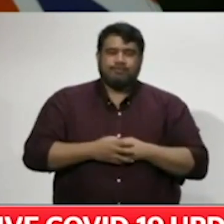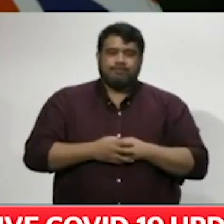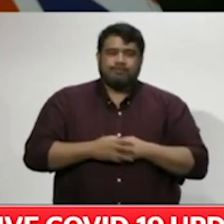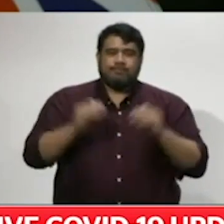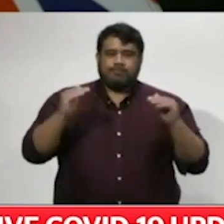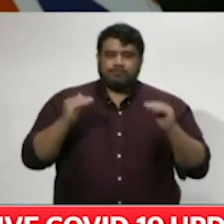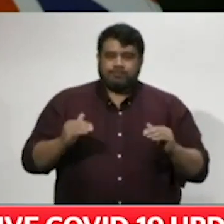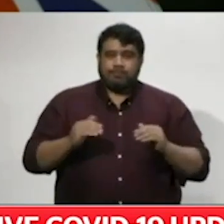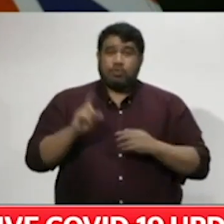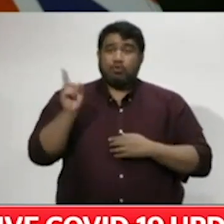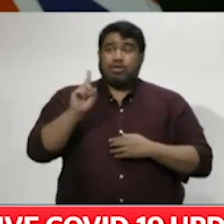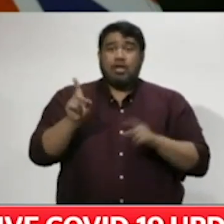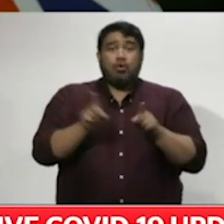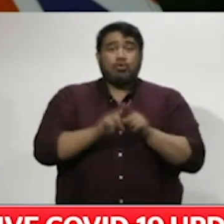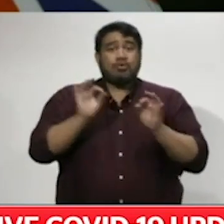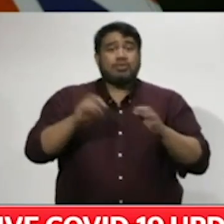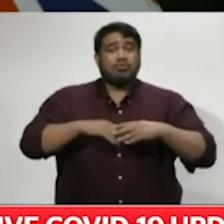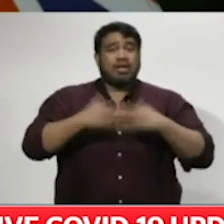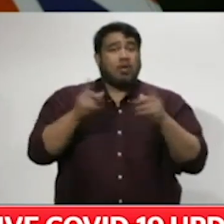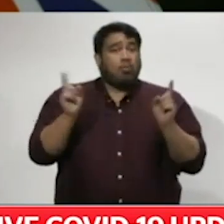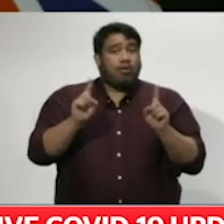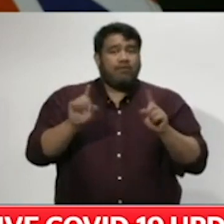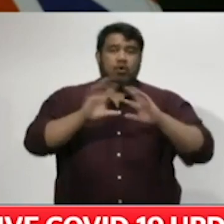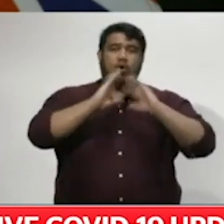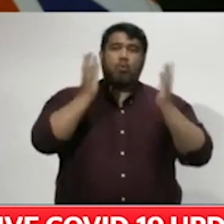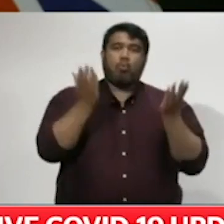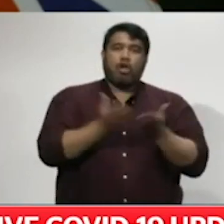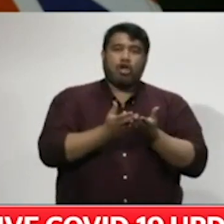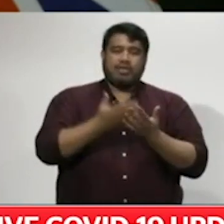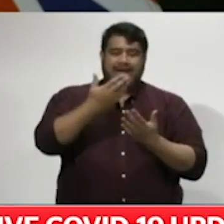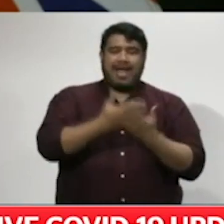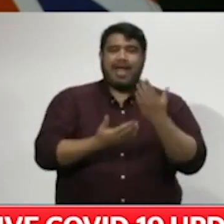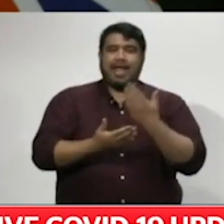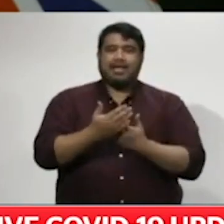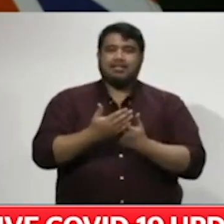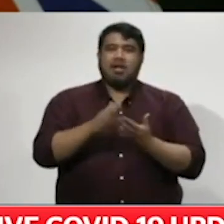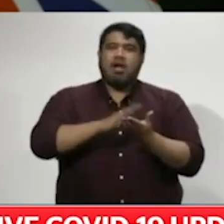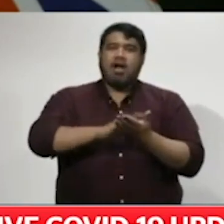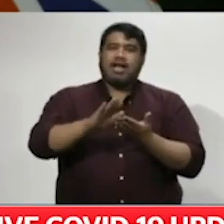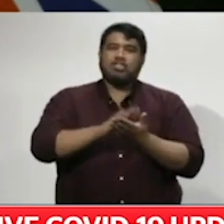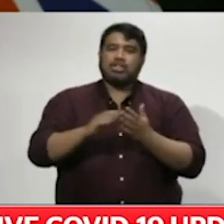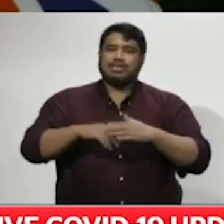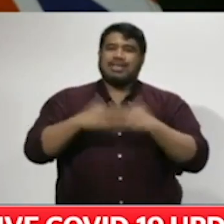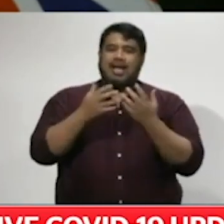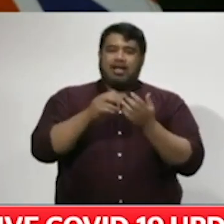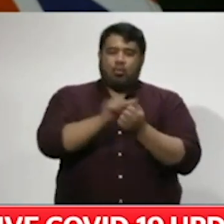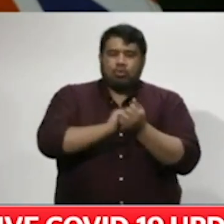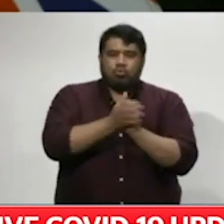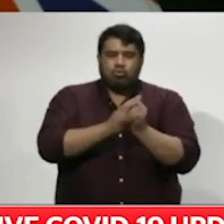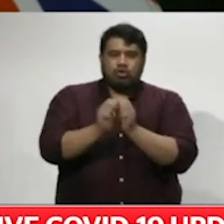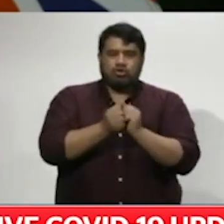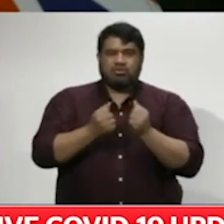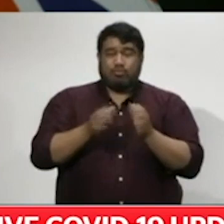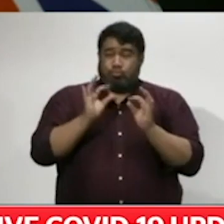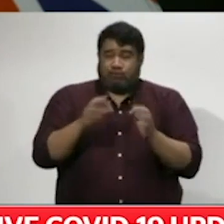Today is also World Hand Hygiene Day. Now, that's very apposite at this time, but I also